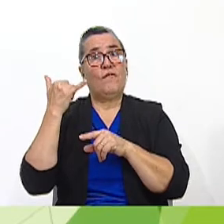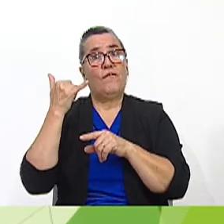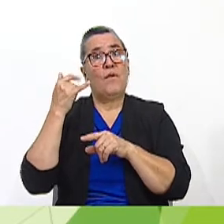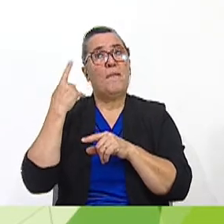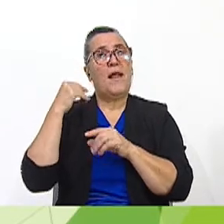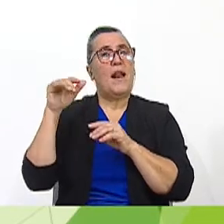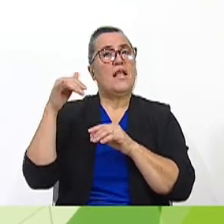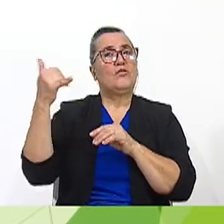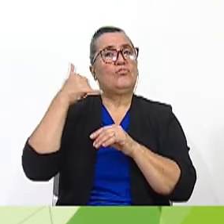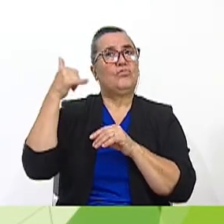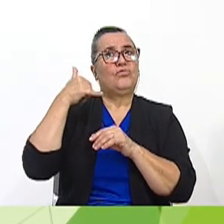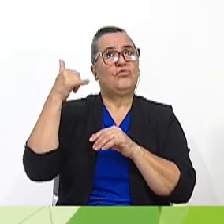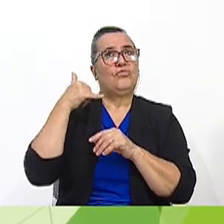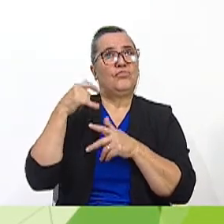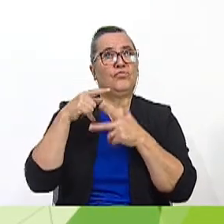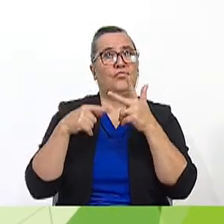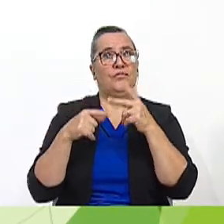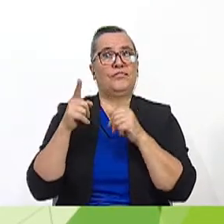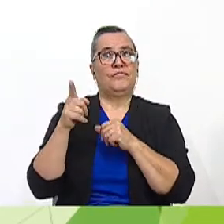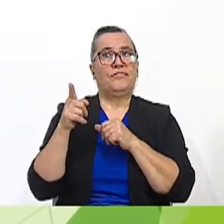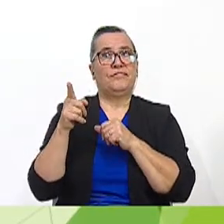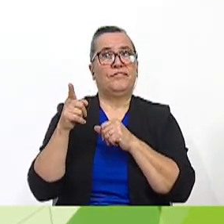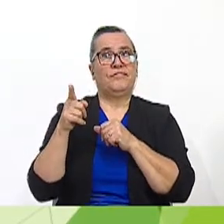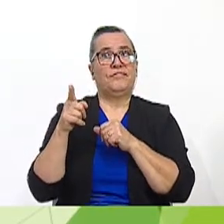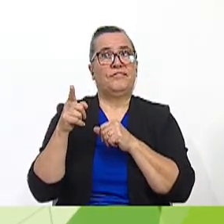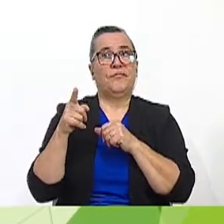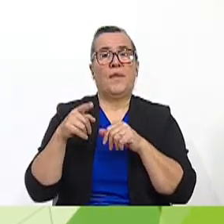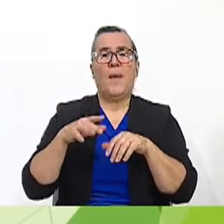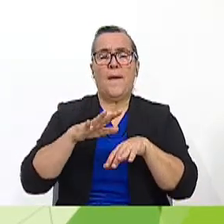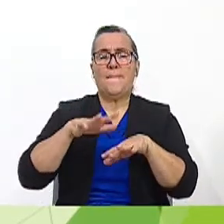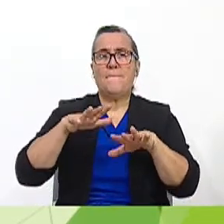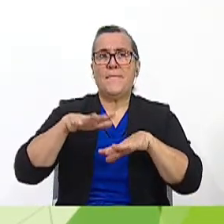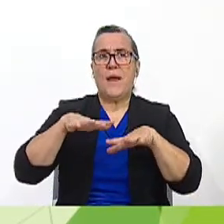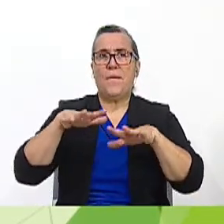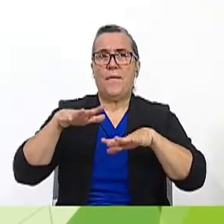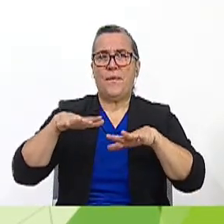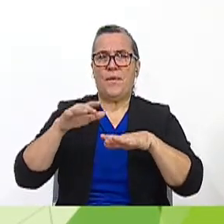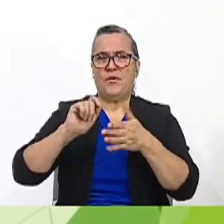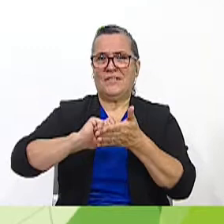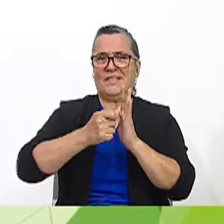and